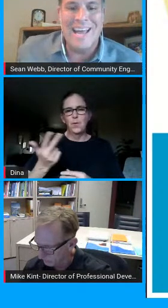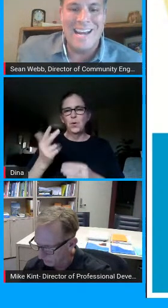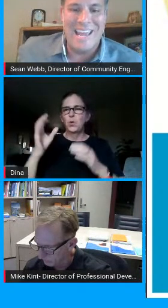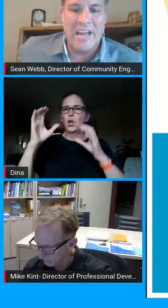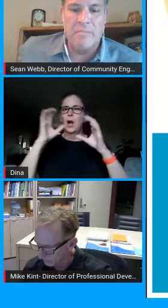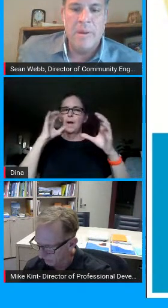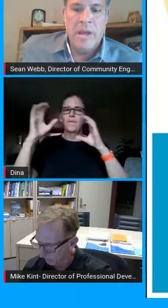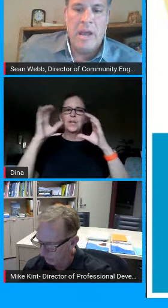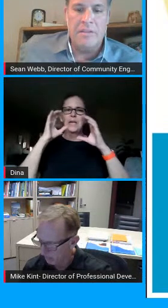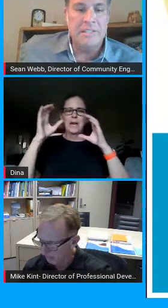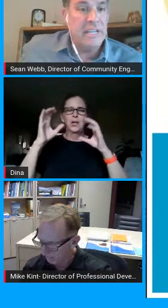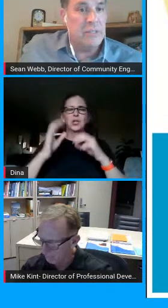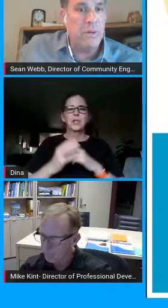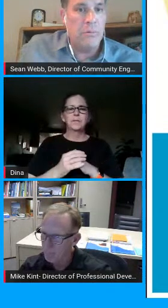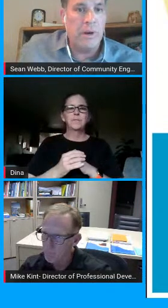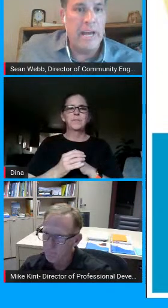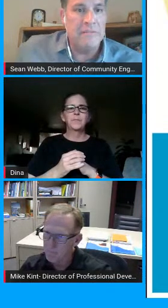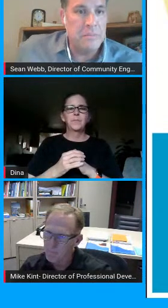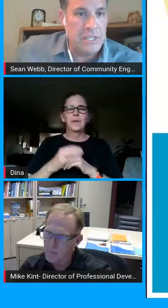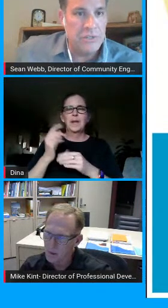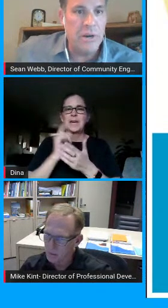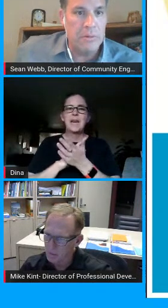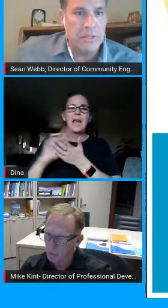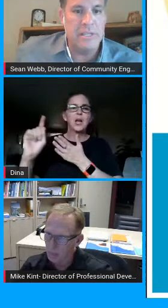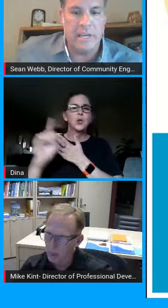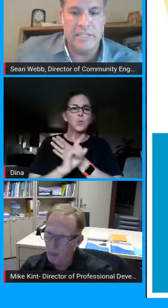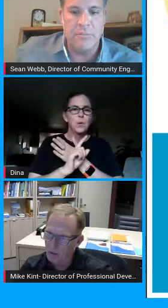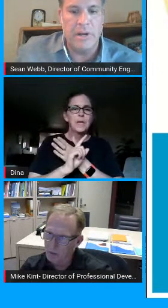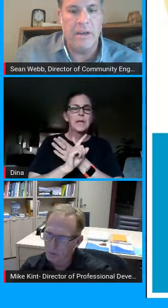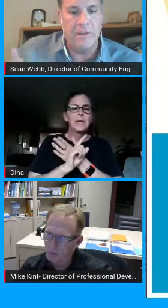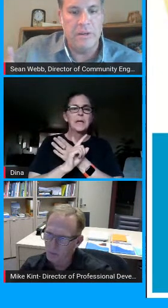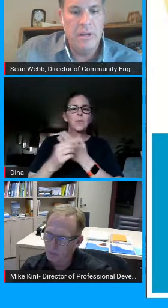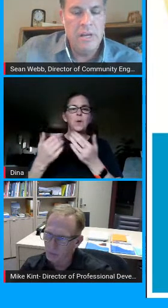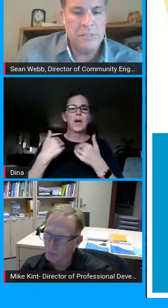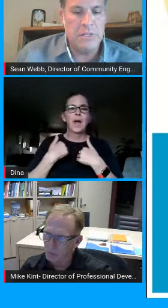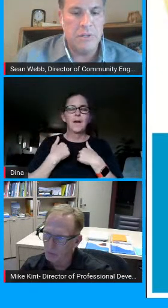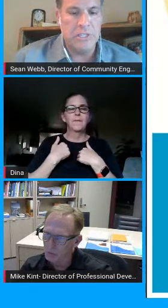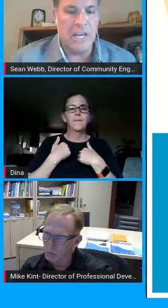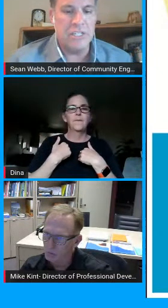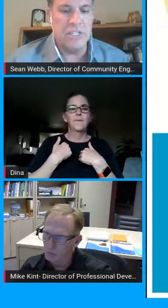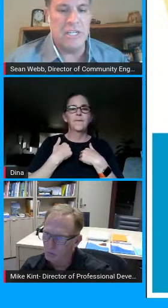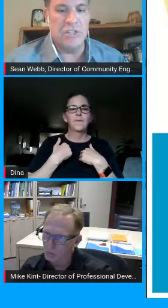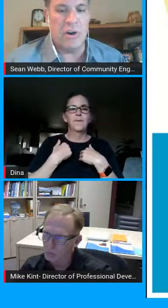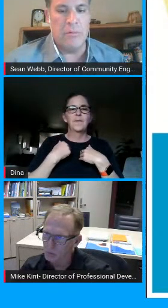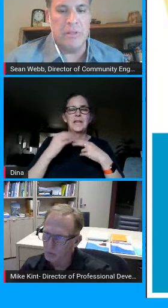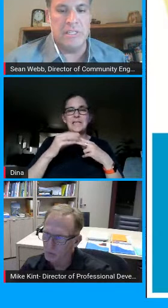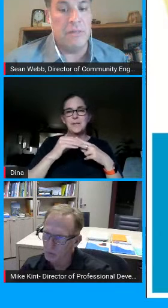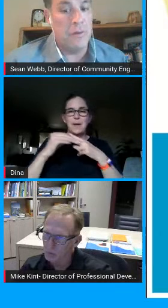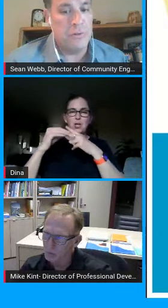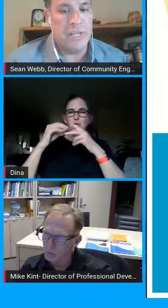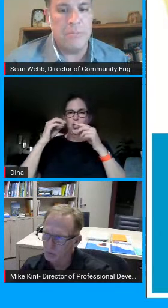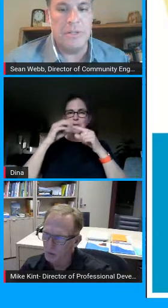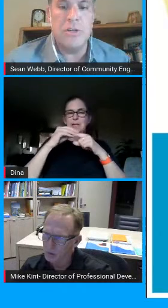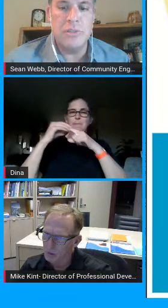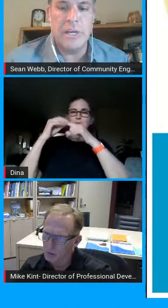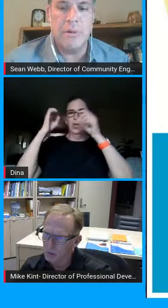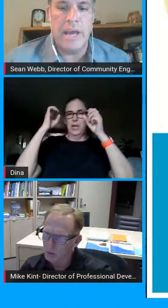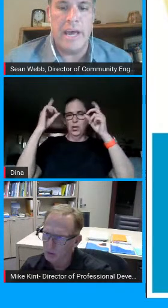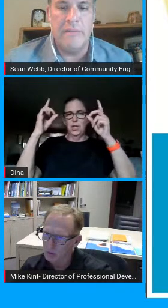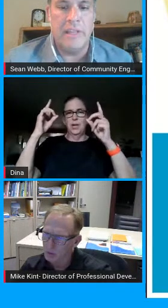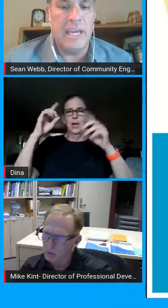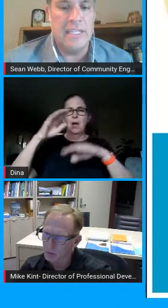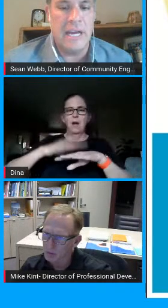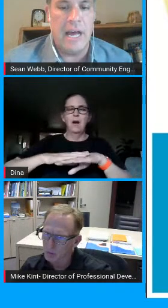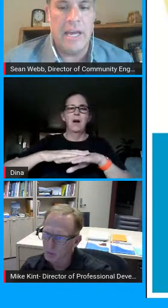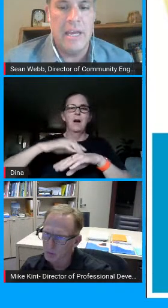and thursday at 9 00 a.m uh this next week we're going to have some teachers on with us like i said we're going to have a special education teacher on with us on thursday but tuesday